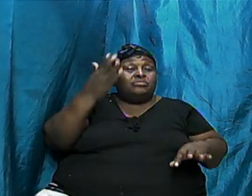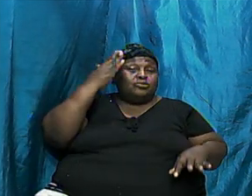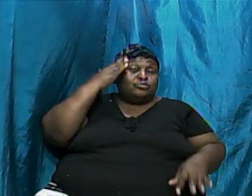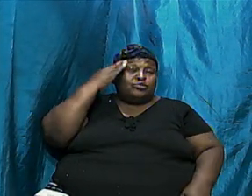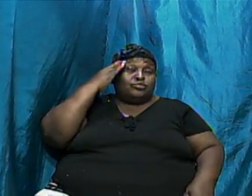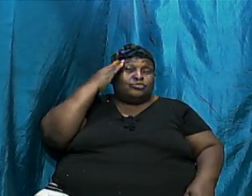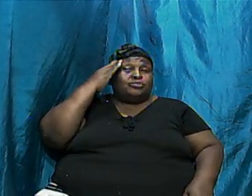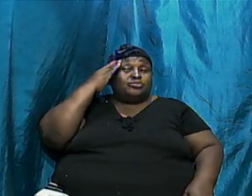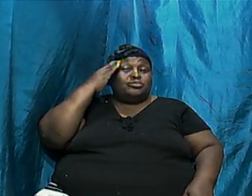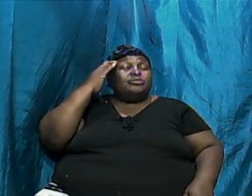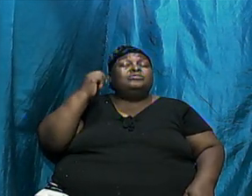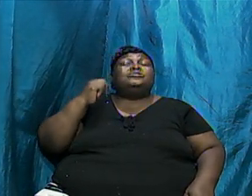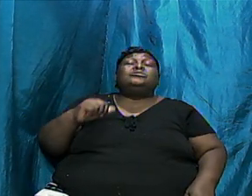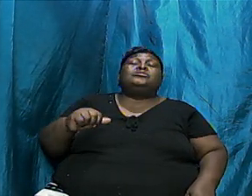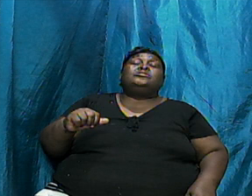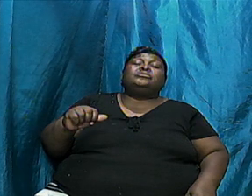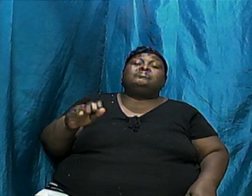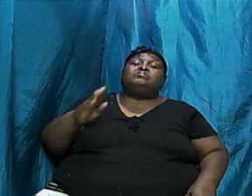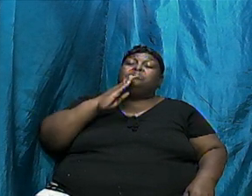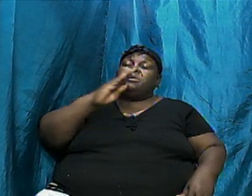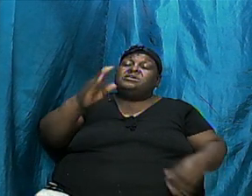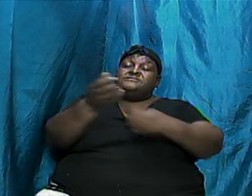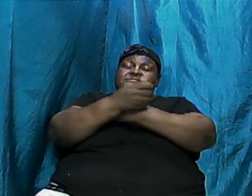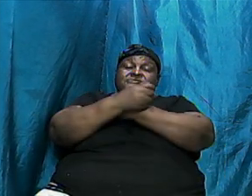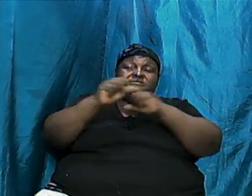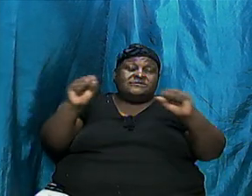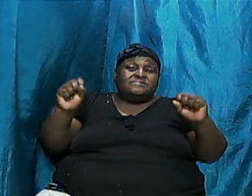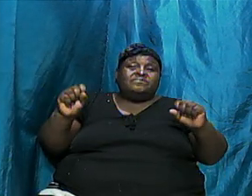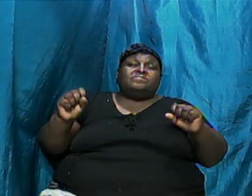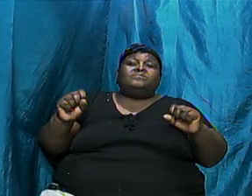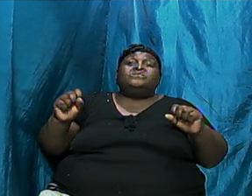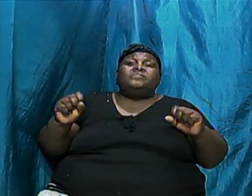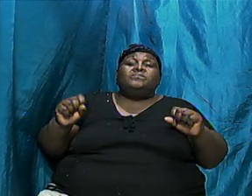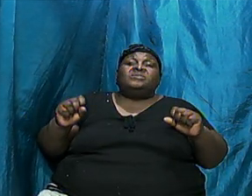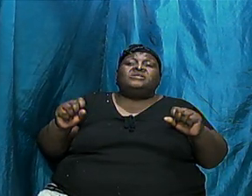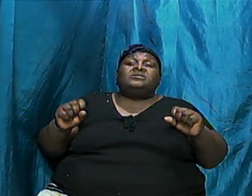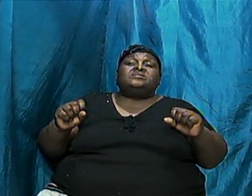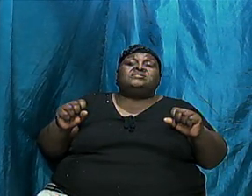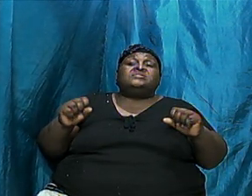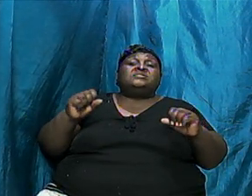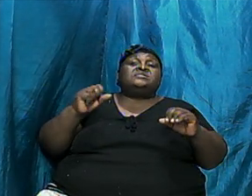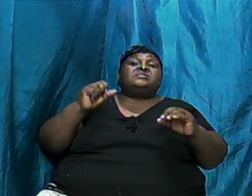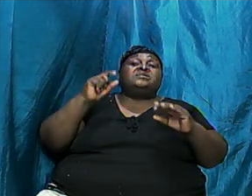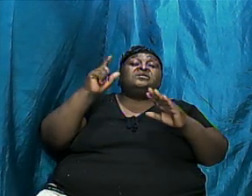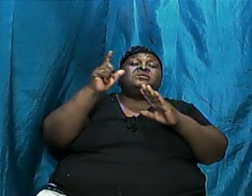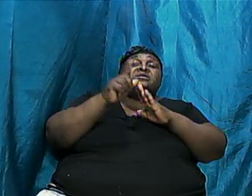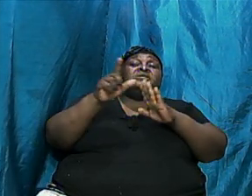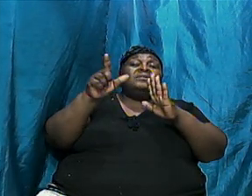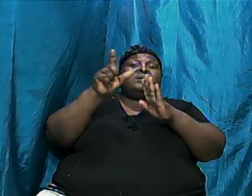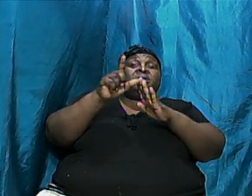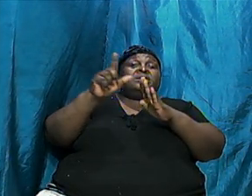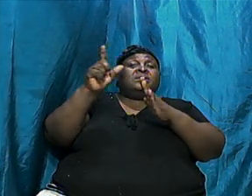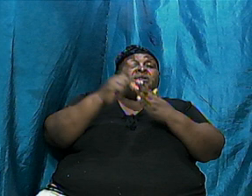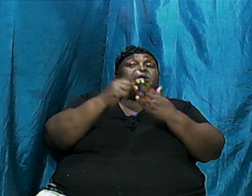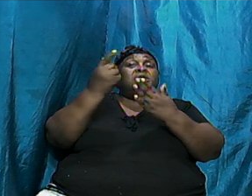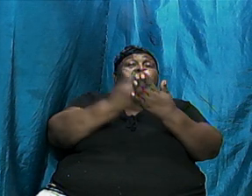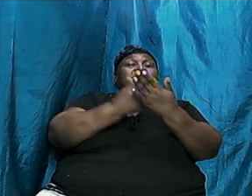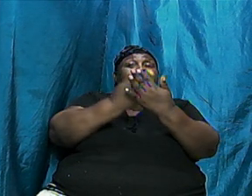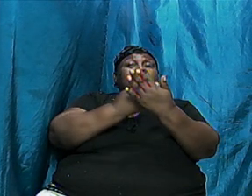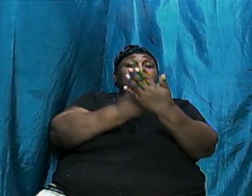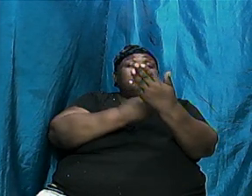that they would be safe. And this is a lesson that our own world